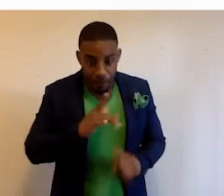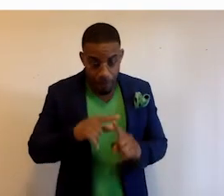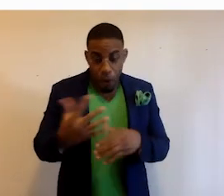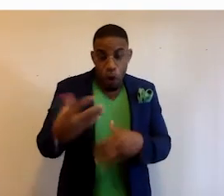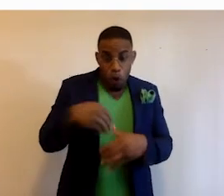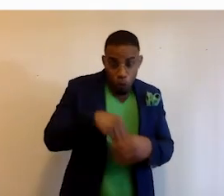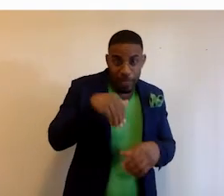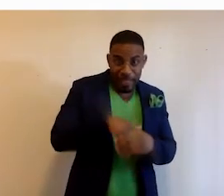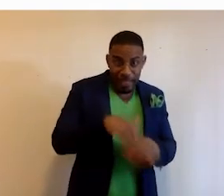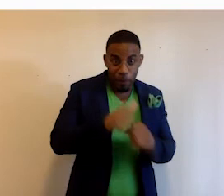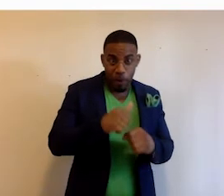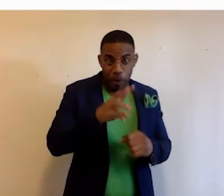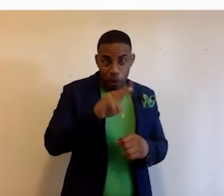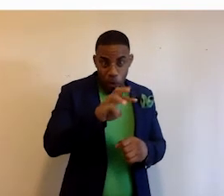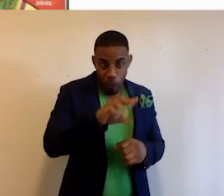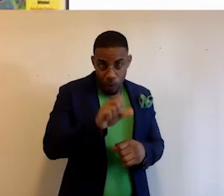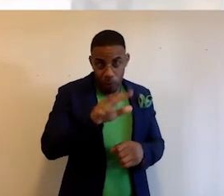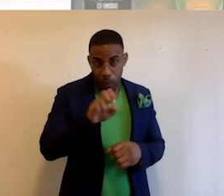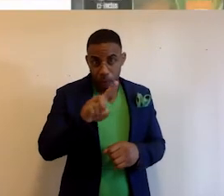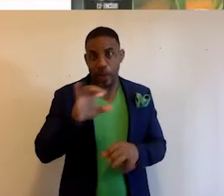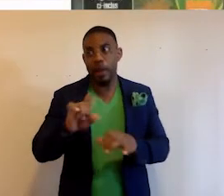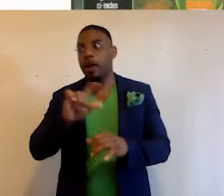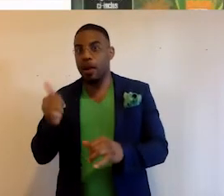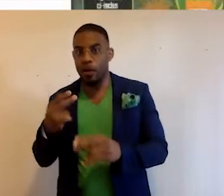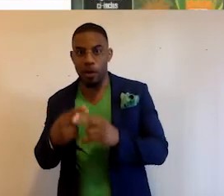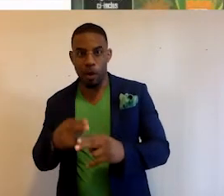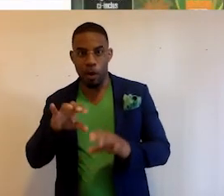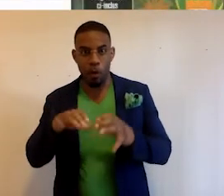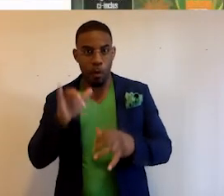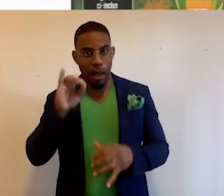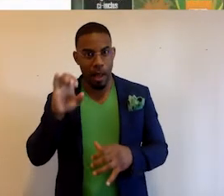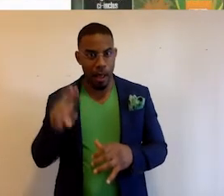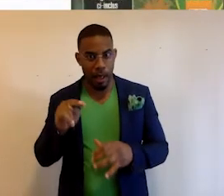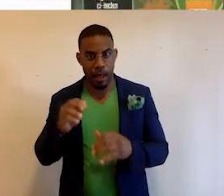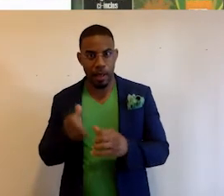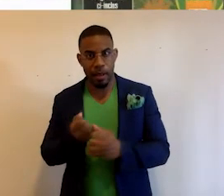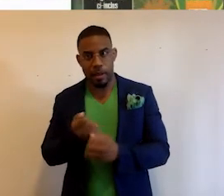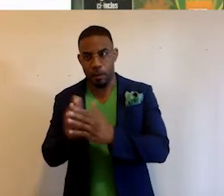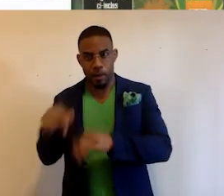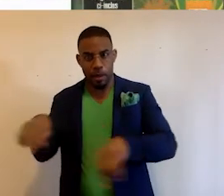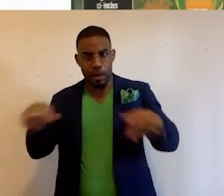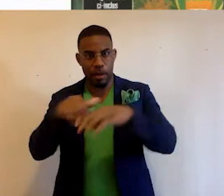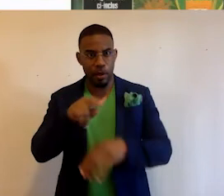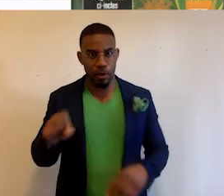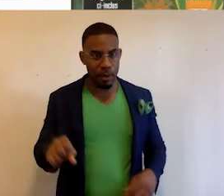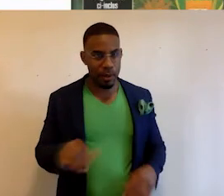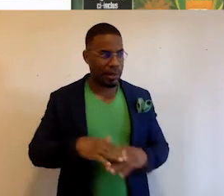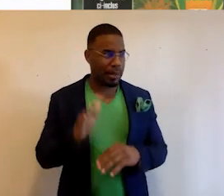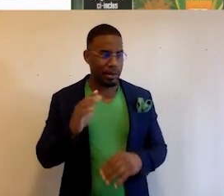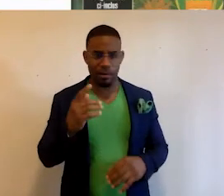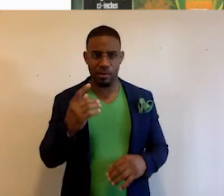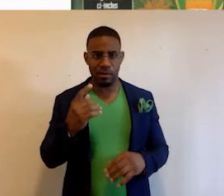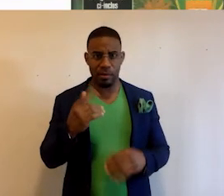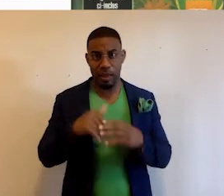included in Windows 3.1, I did another one called Group Icon, which ended up in several books in the U.S. and at least one